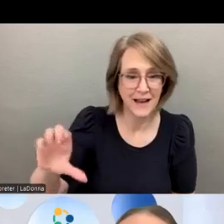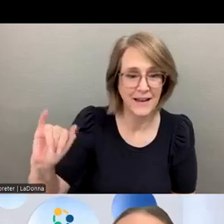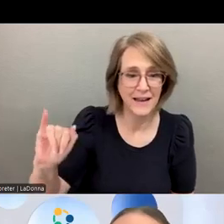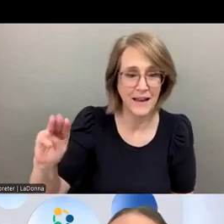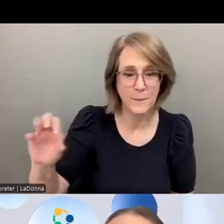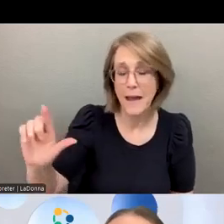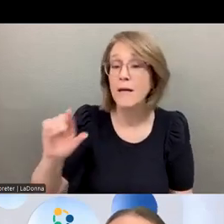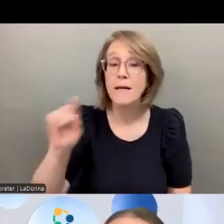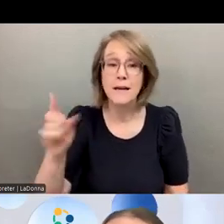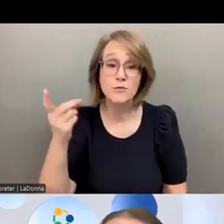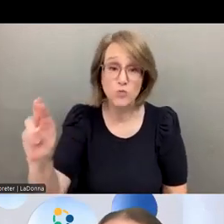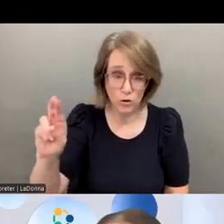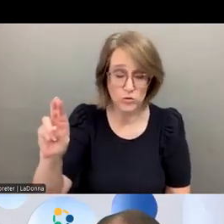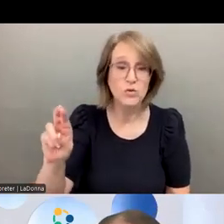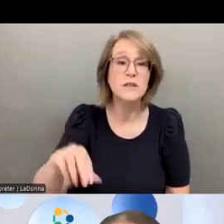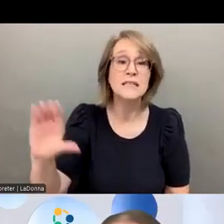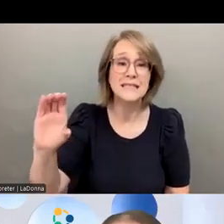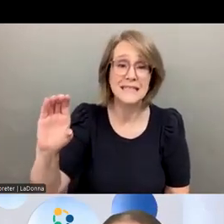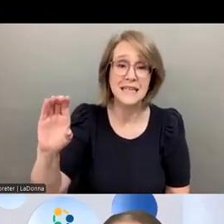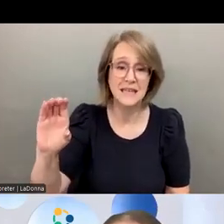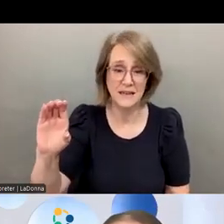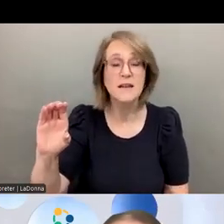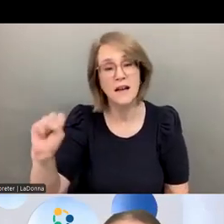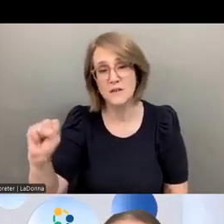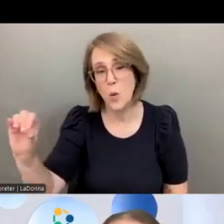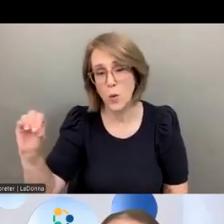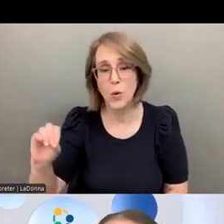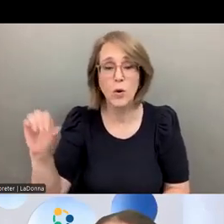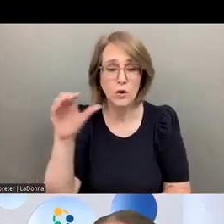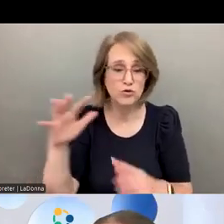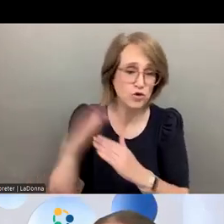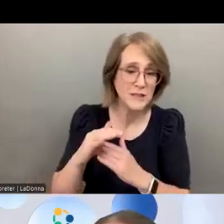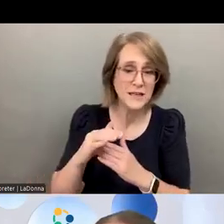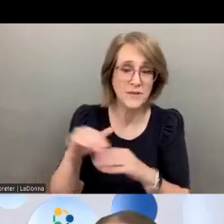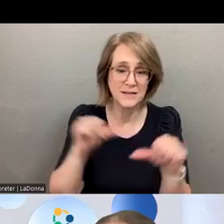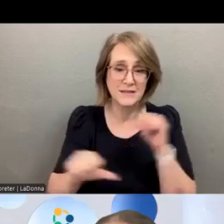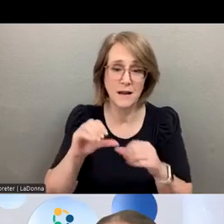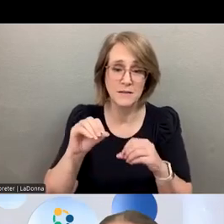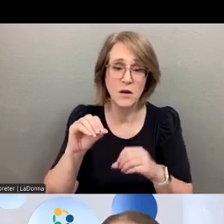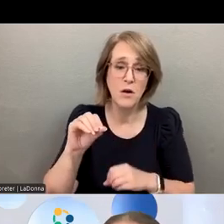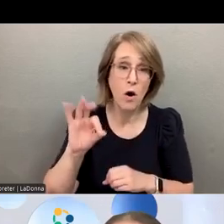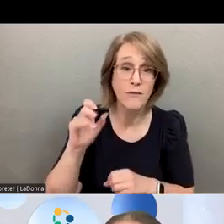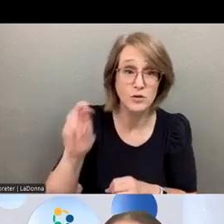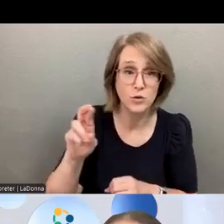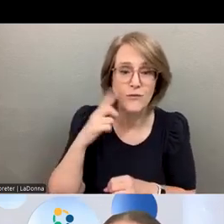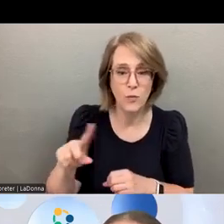Amell who's the chief science officer from Listen. Zach, please chime in and tell us what your thoughts are after listening to Brad.